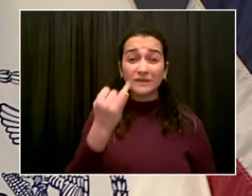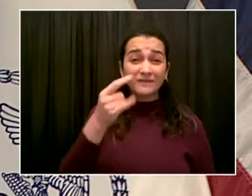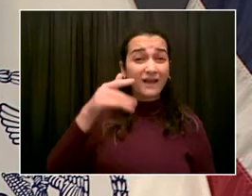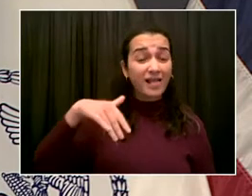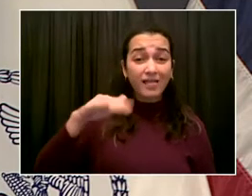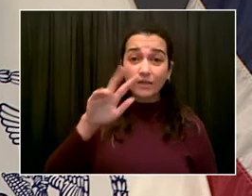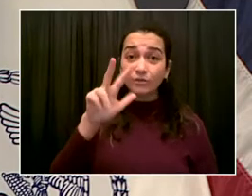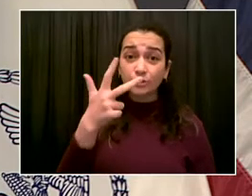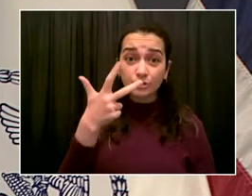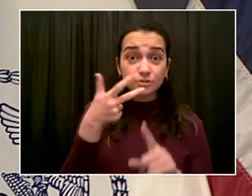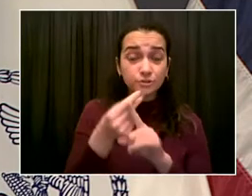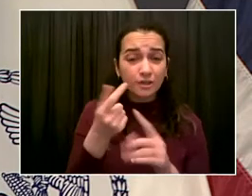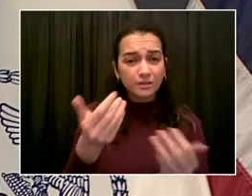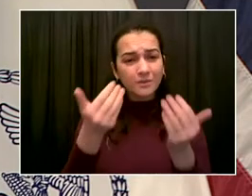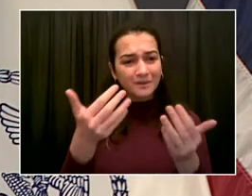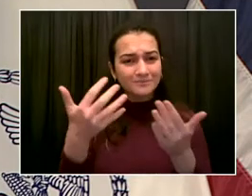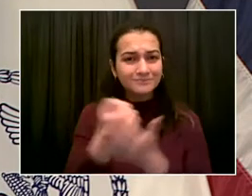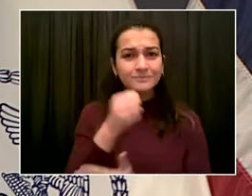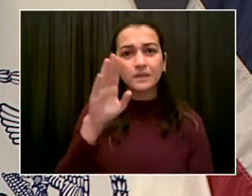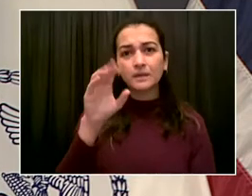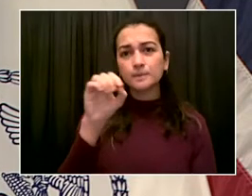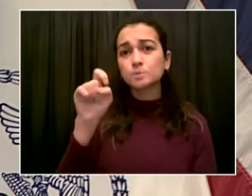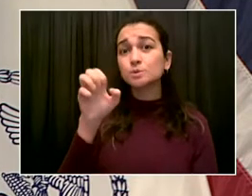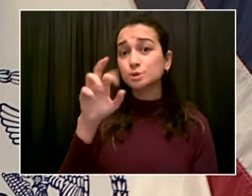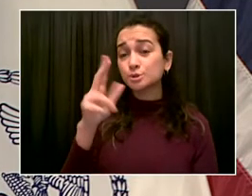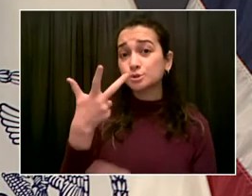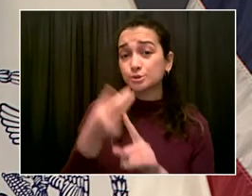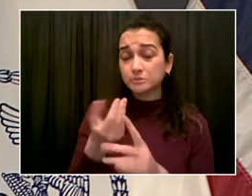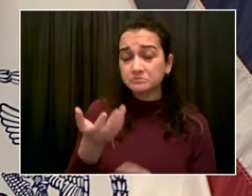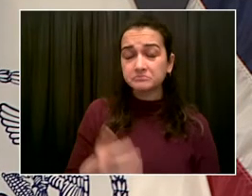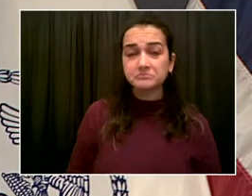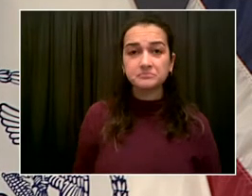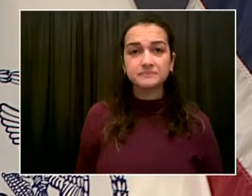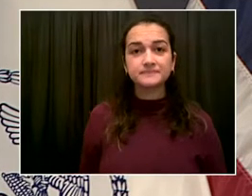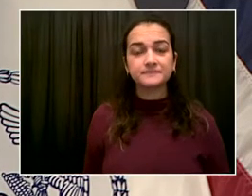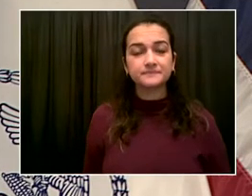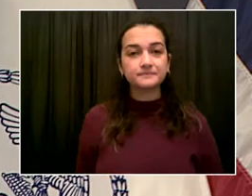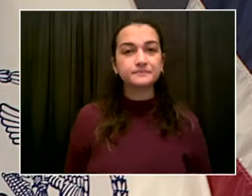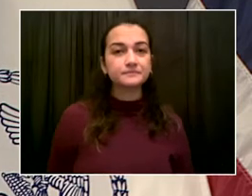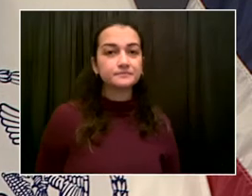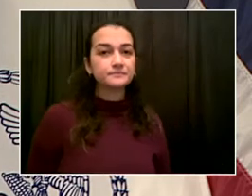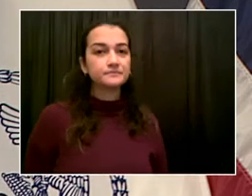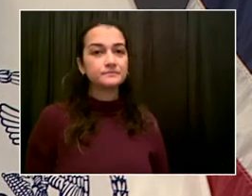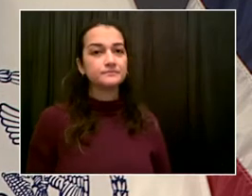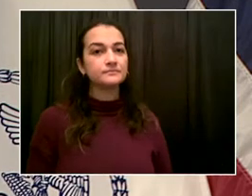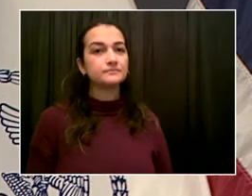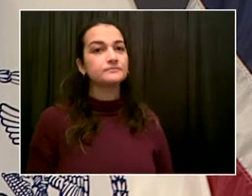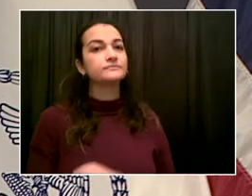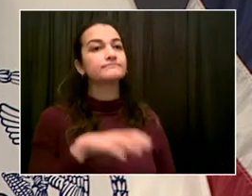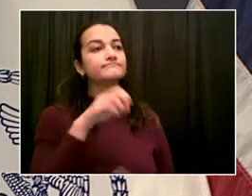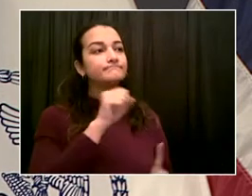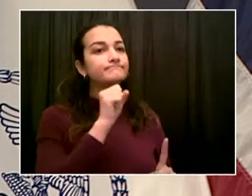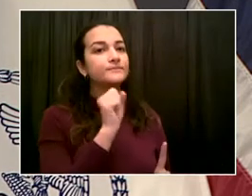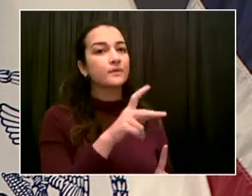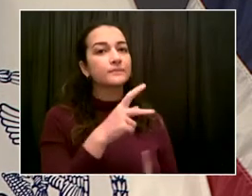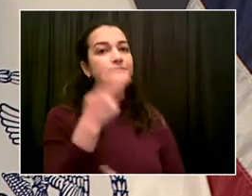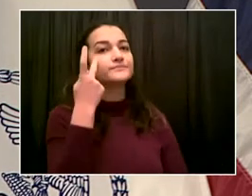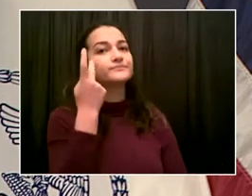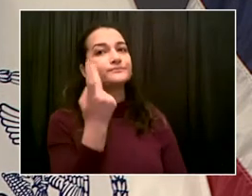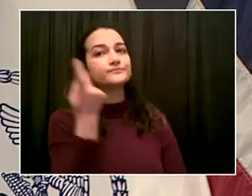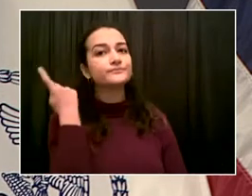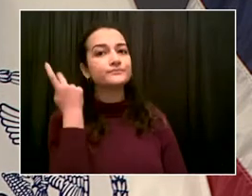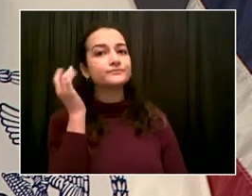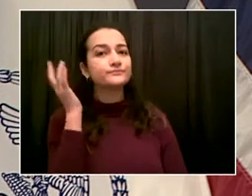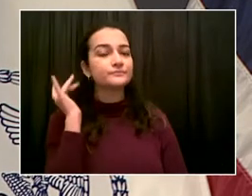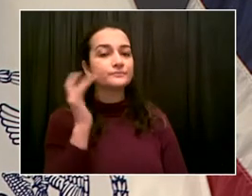a follow up to that, to that one of the lessons we learned from March of 2020, and you've made this point yourself, you were calling for